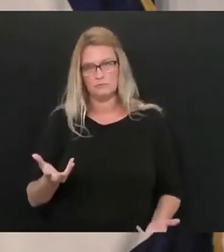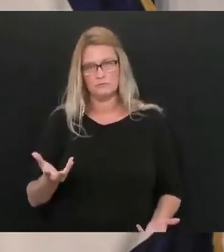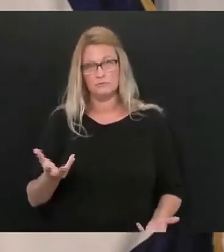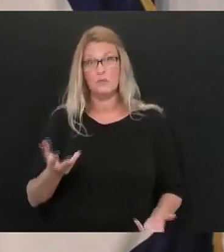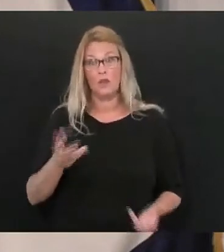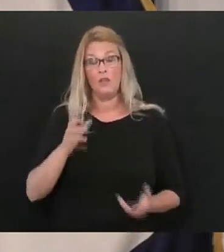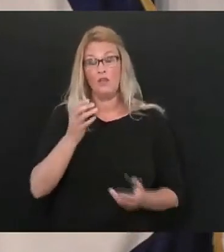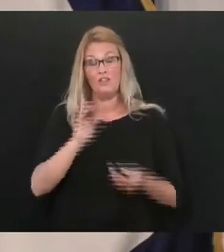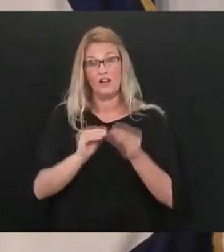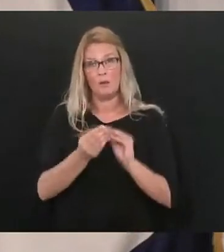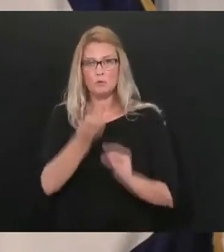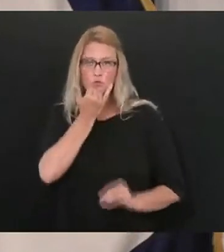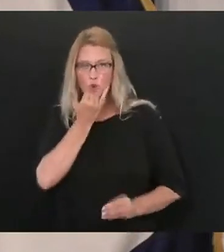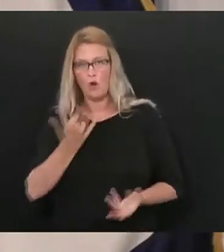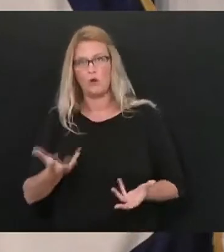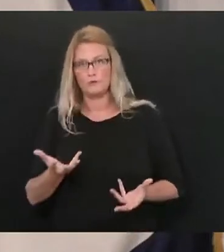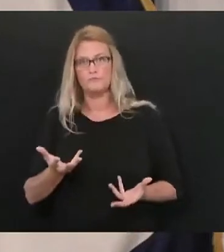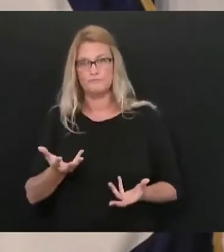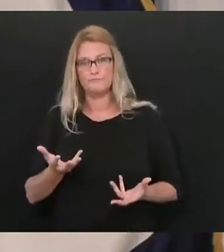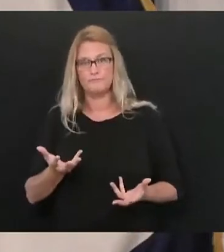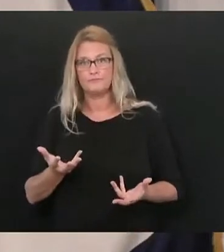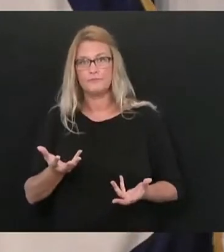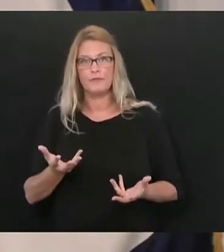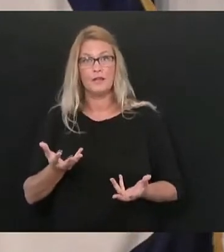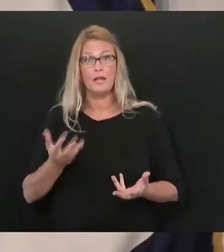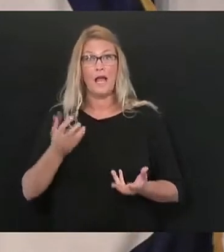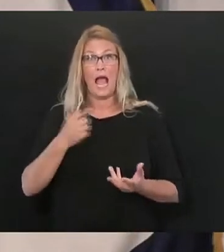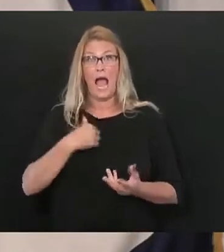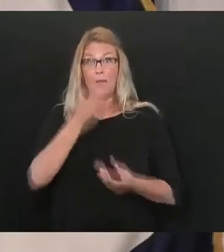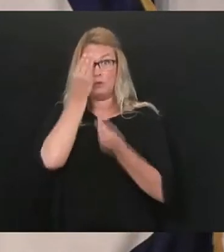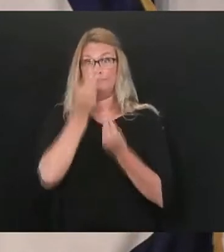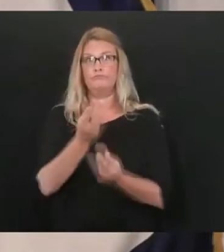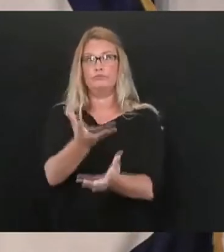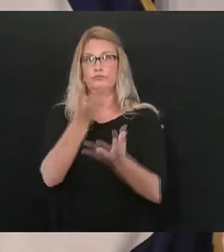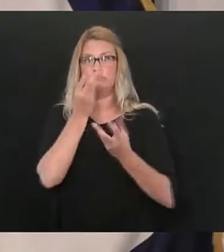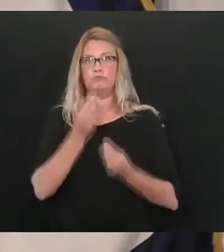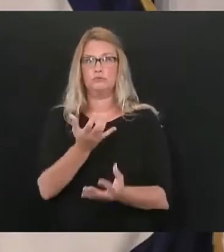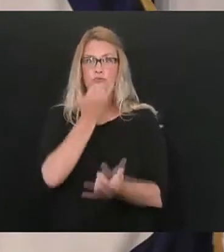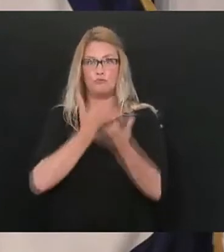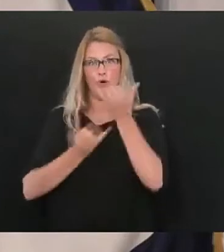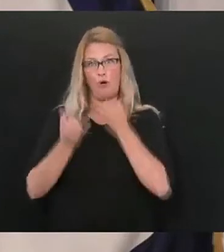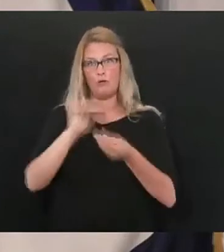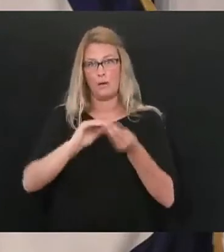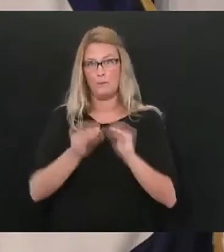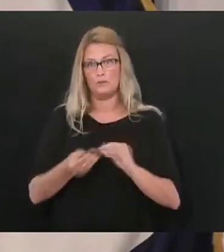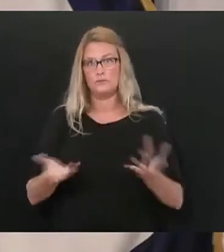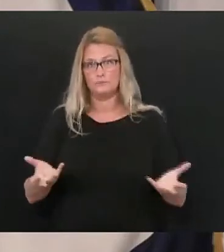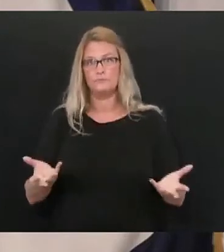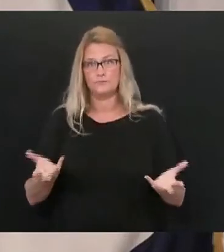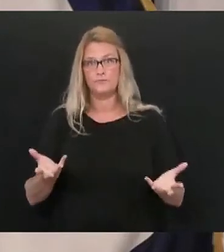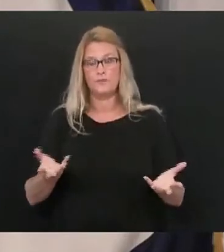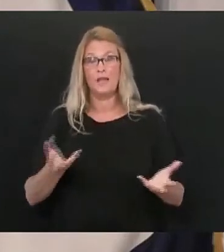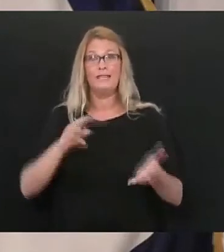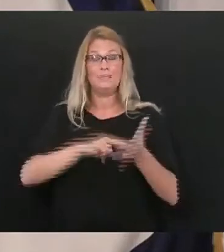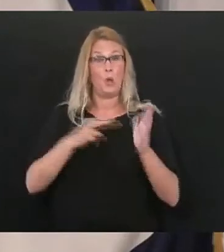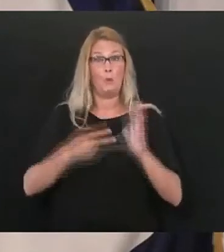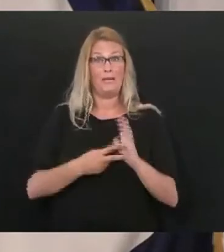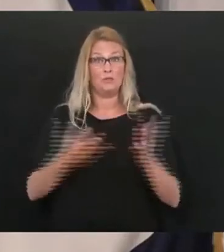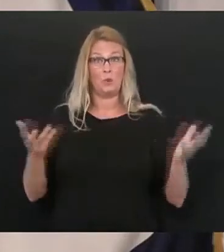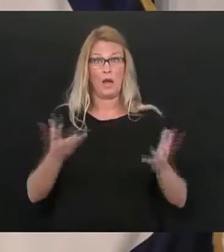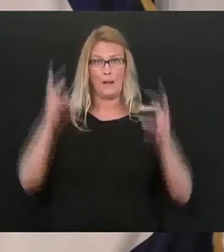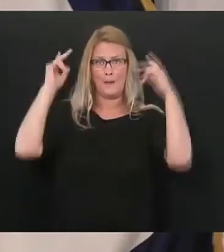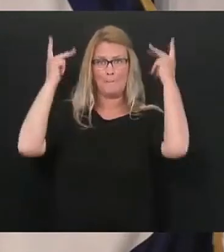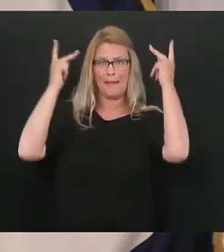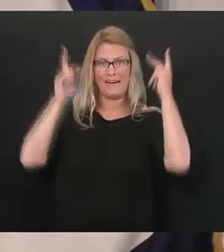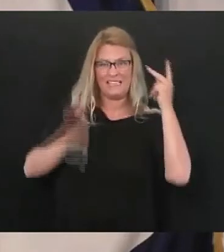the numbers were wrong and everything the numbers that I was given were wrong and and so therefore you know